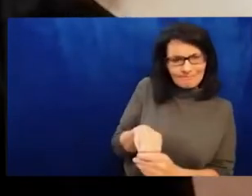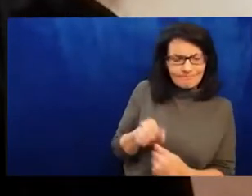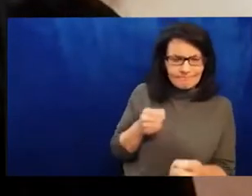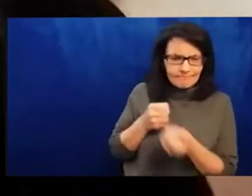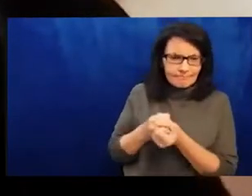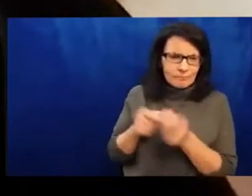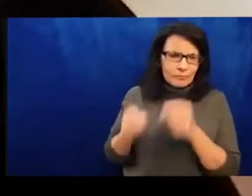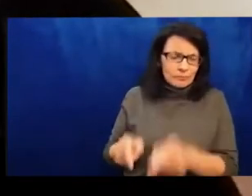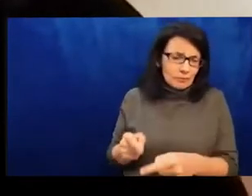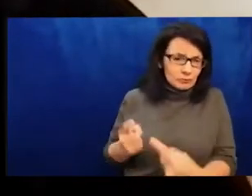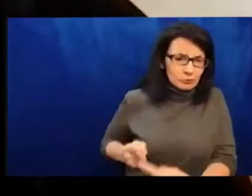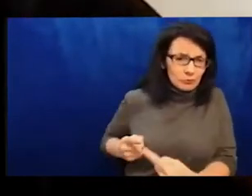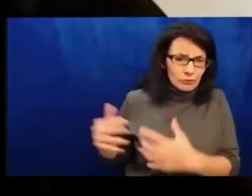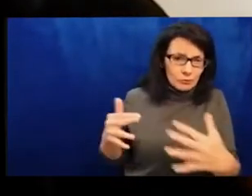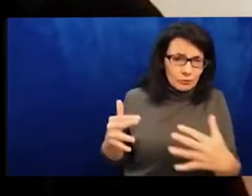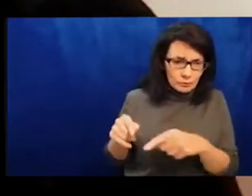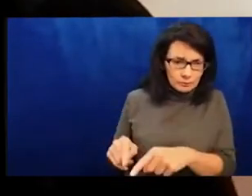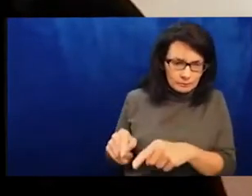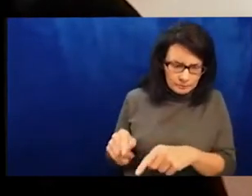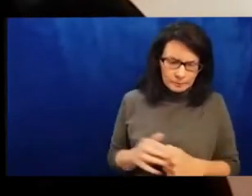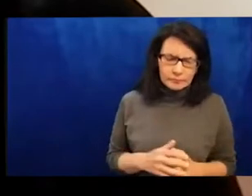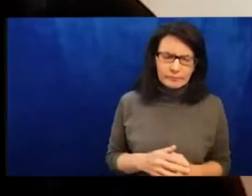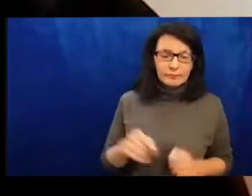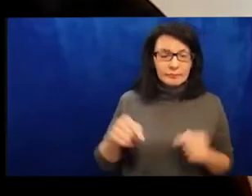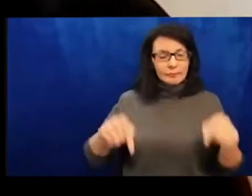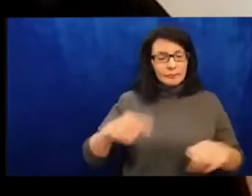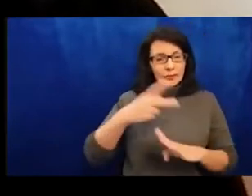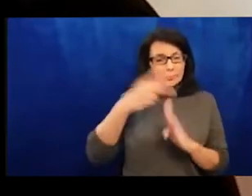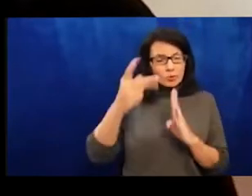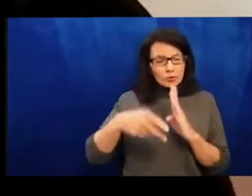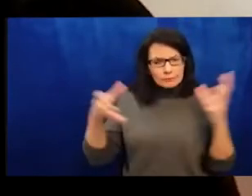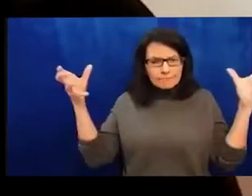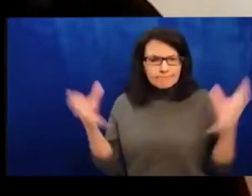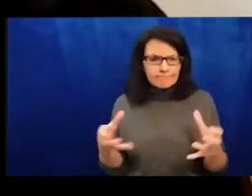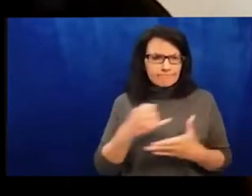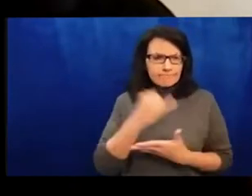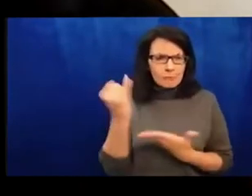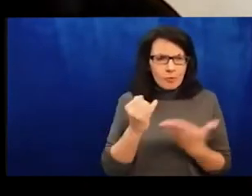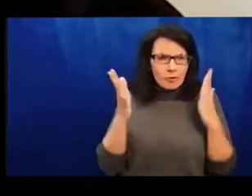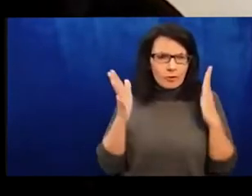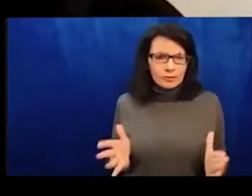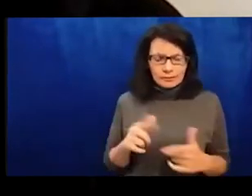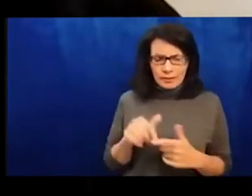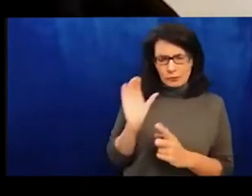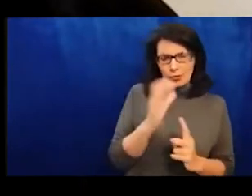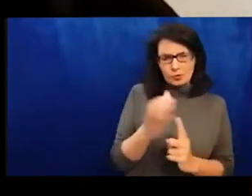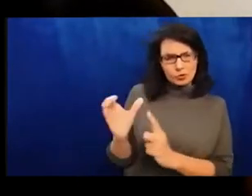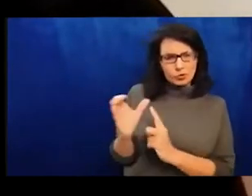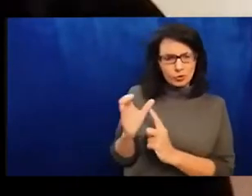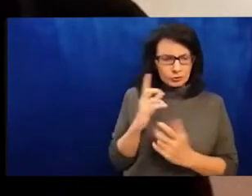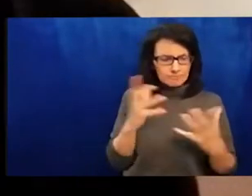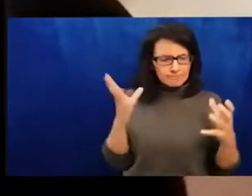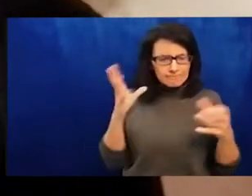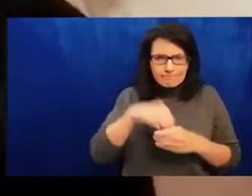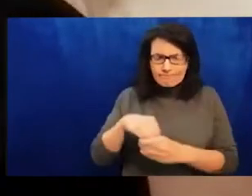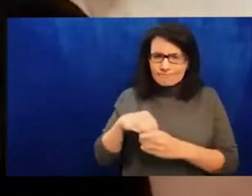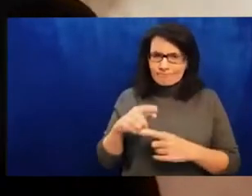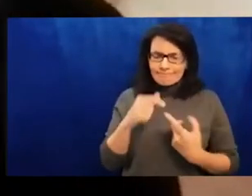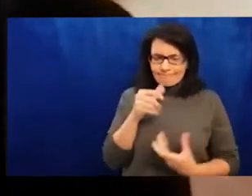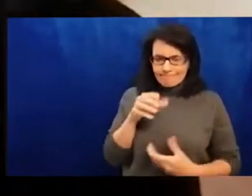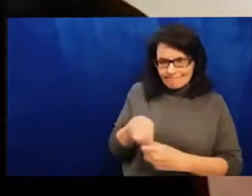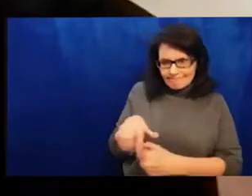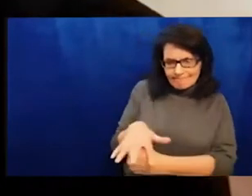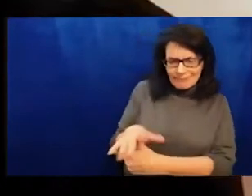securing their own self-determination, all while trying to survive. For those of us outside of Ukraine, what might the role of artists and art